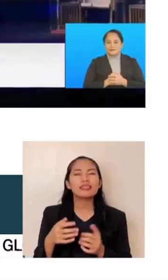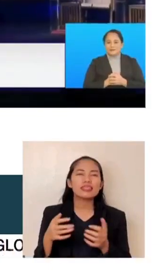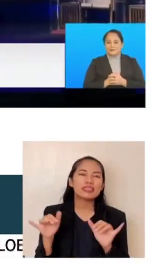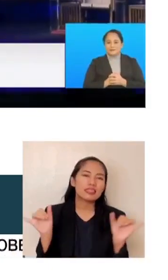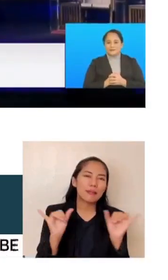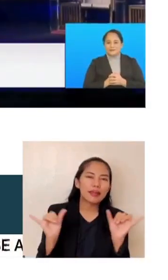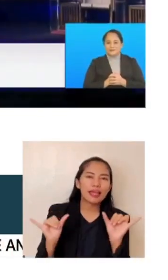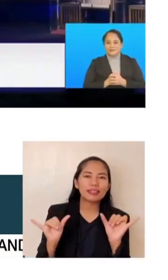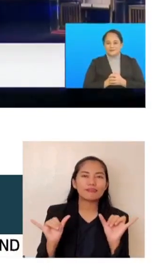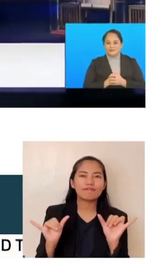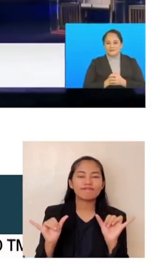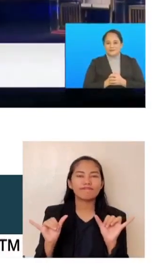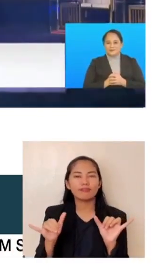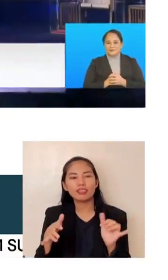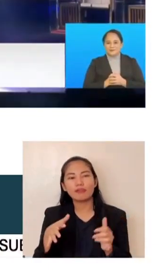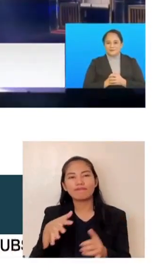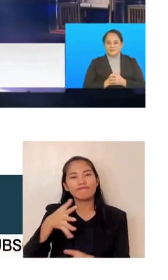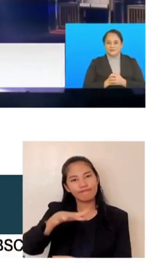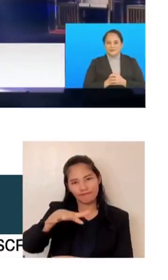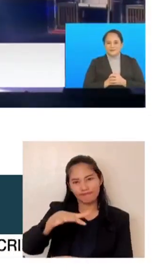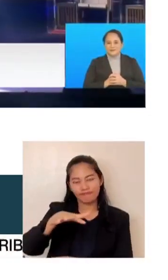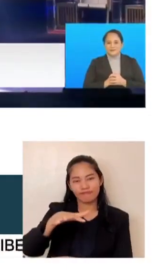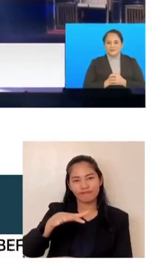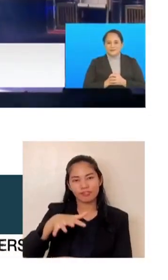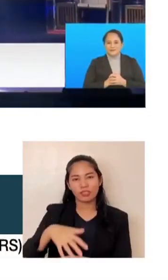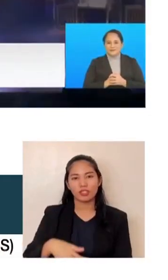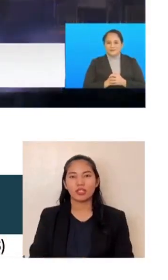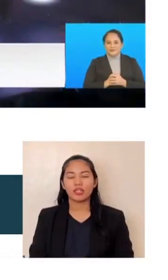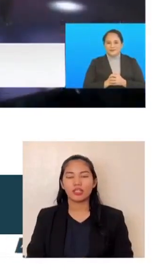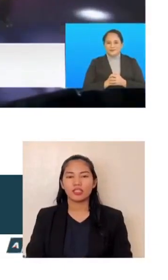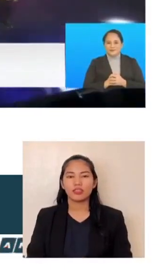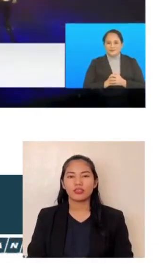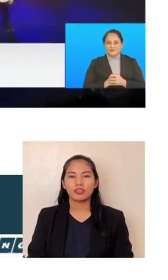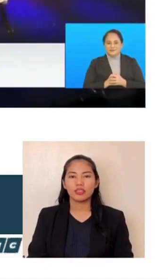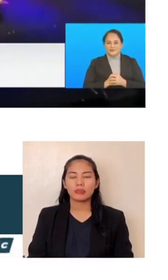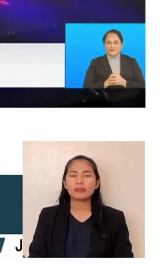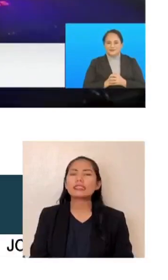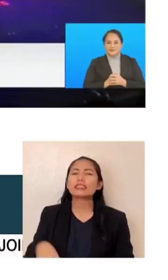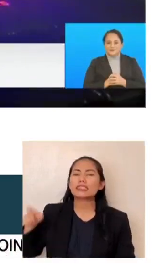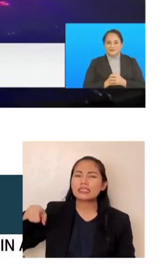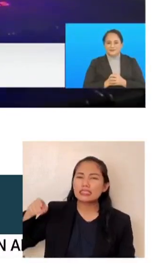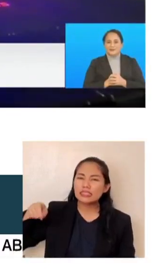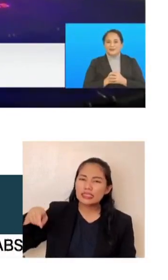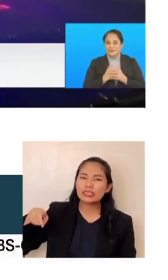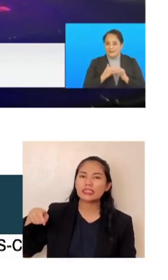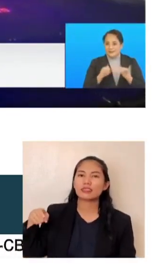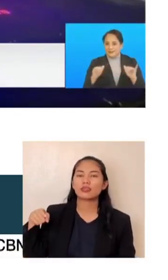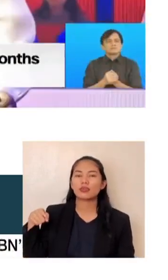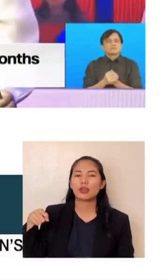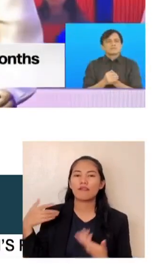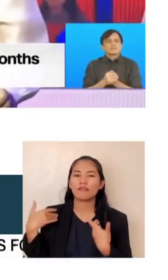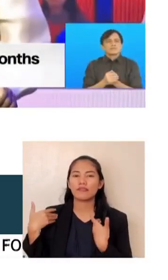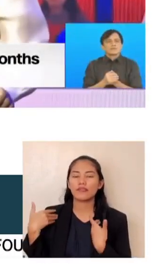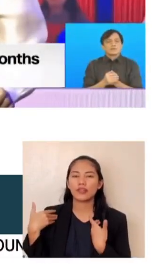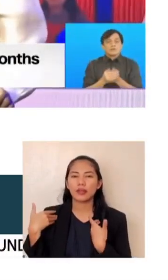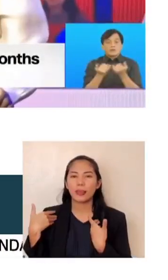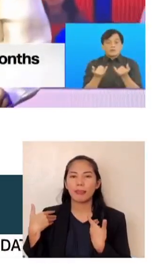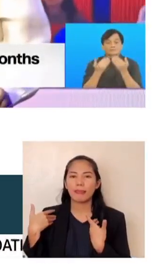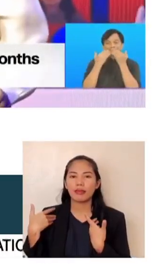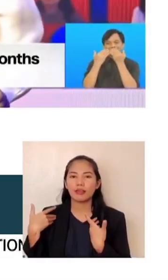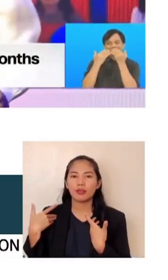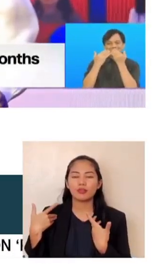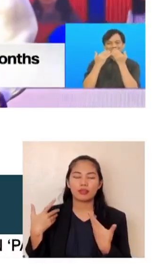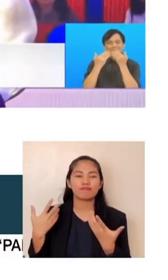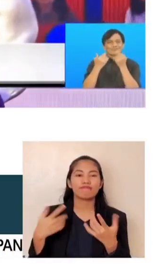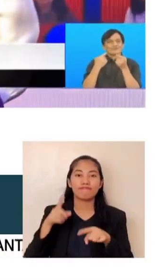be, you know, can be redeemed. So you really have a range of people here in the